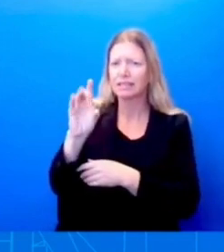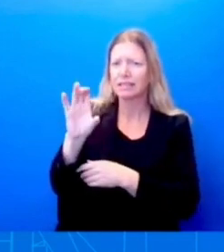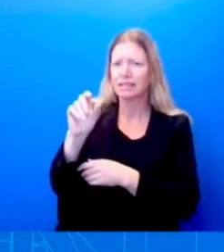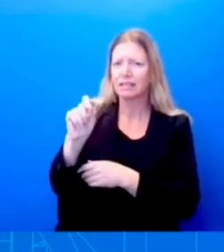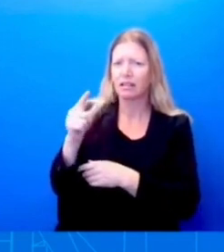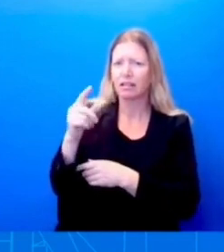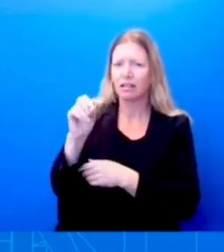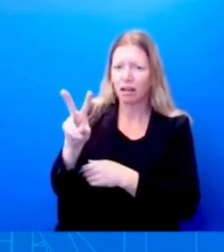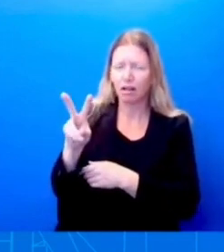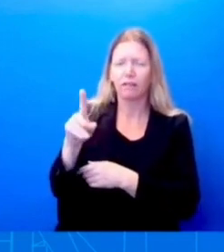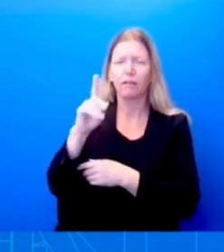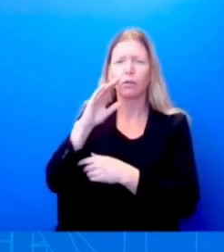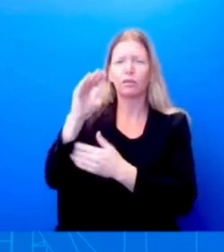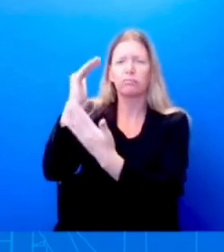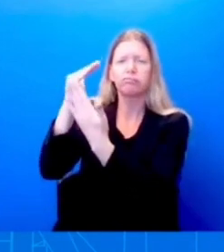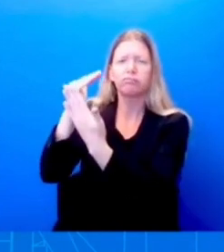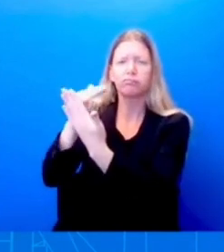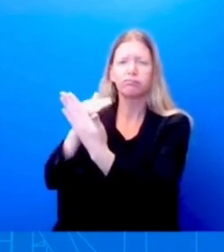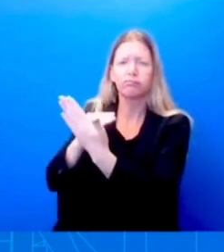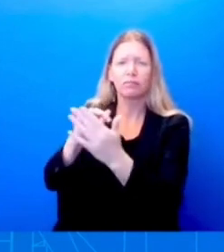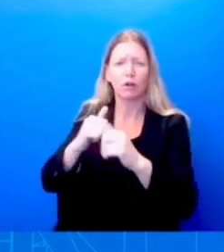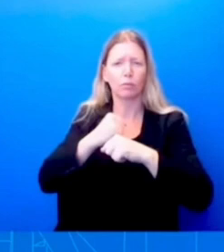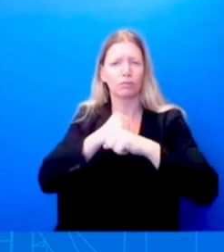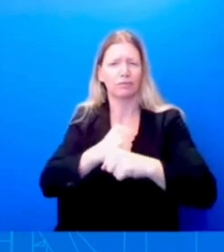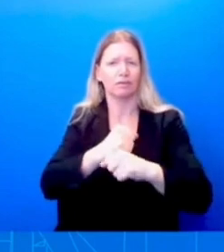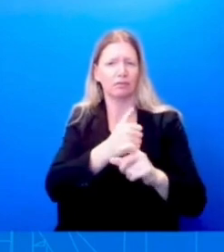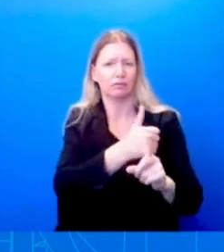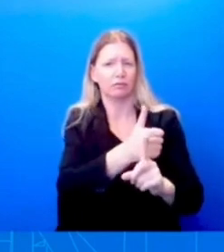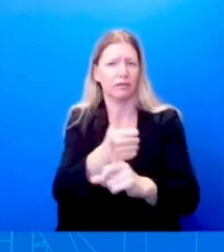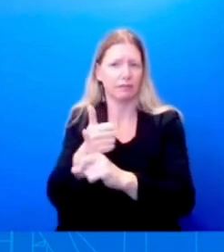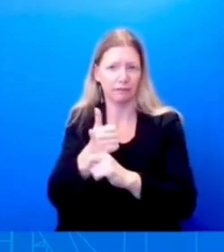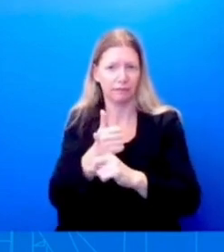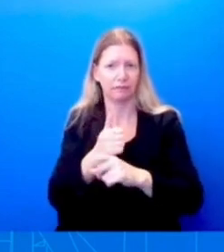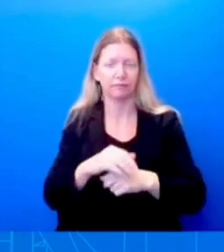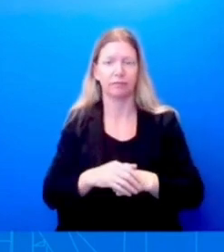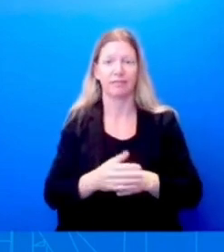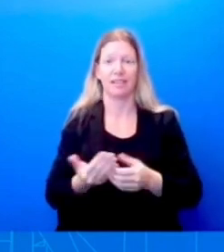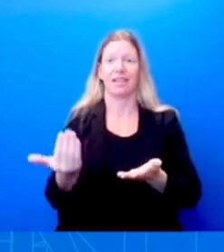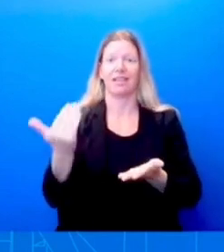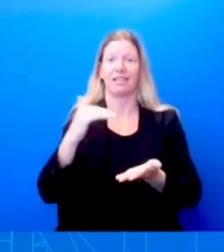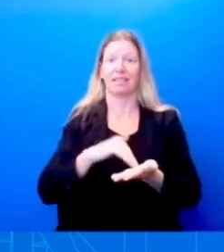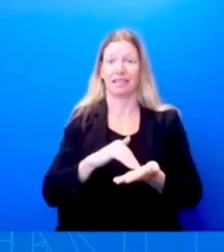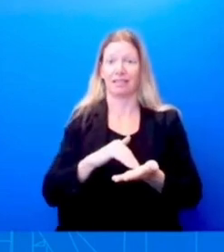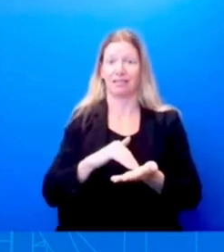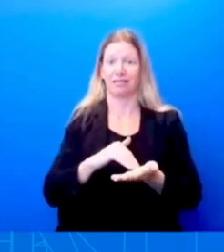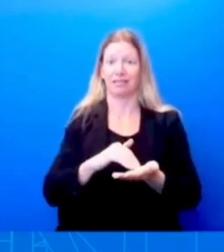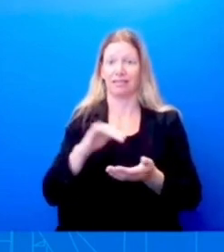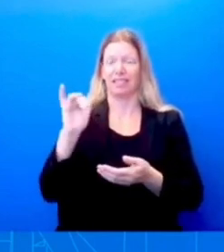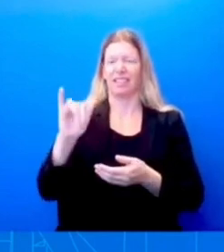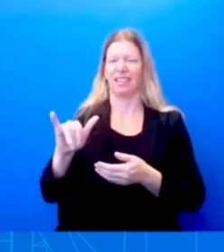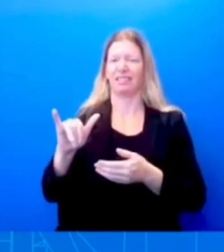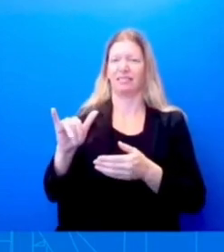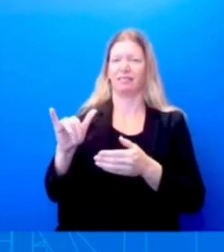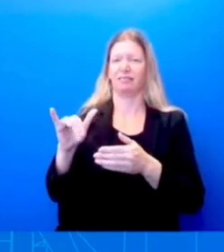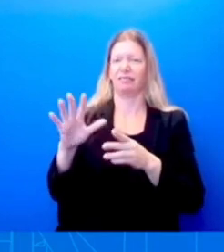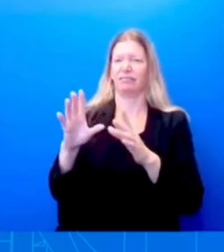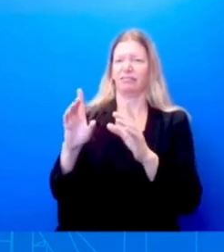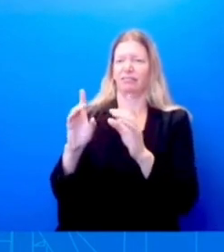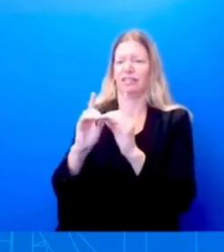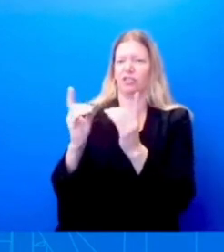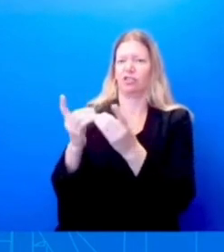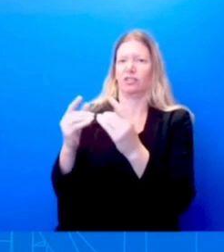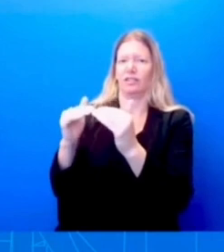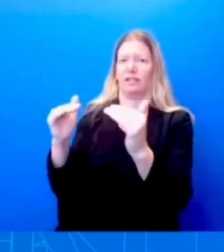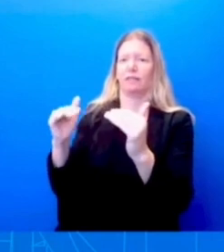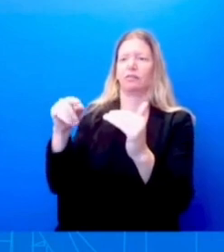Decisions is at the district level, as you all know, when it comes to any decisions on what tools they're going to use, whether it's masking or whatever.